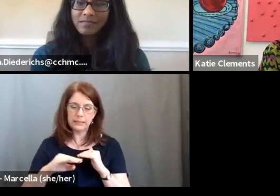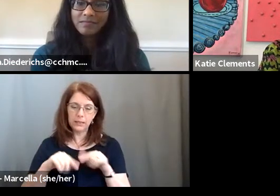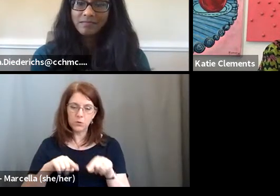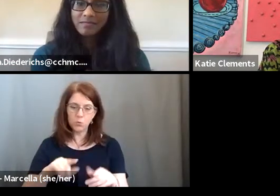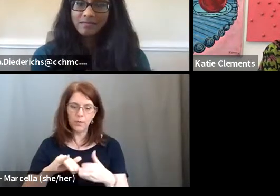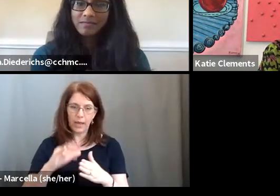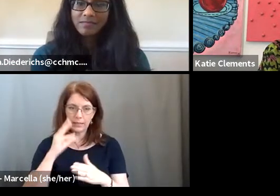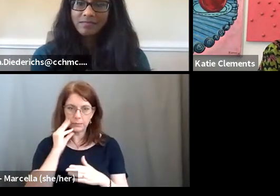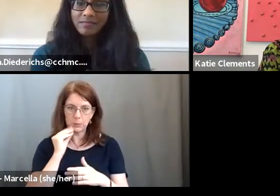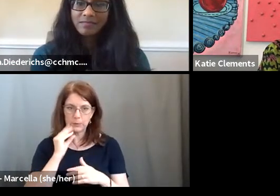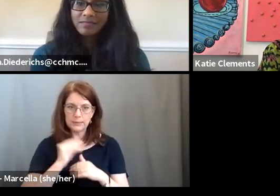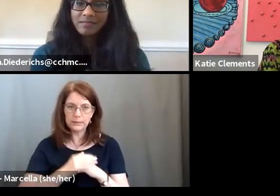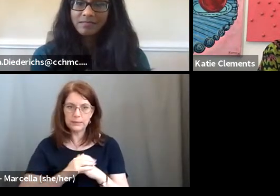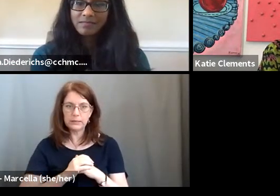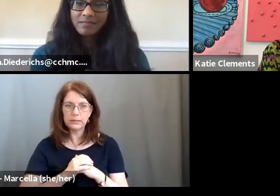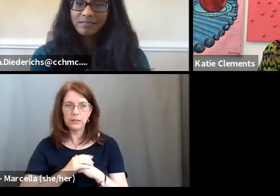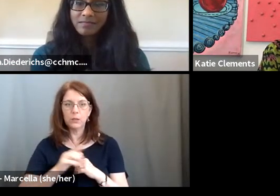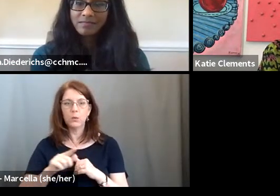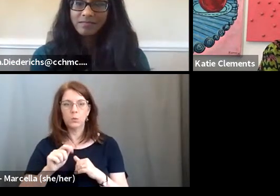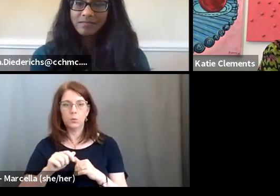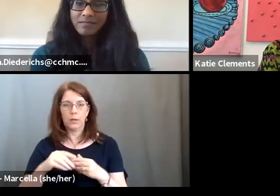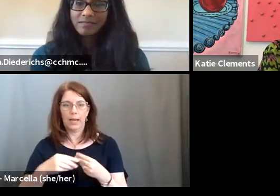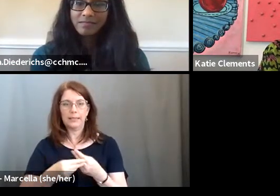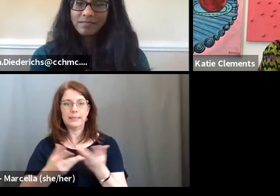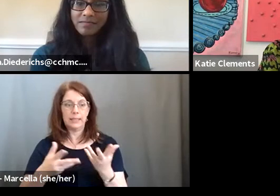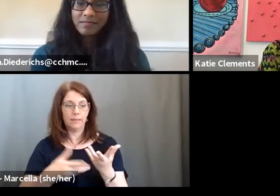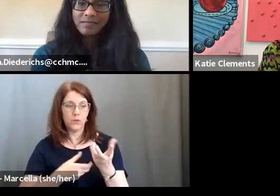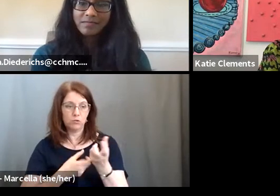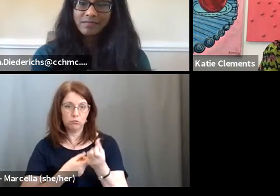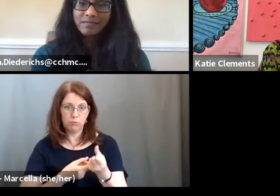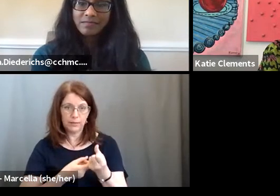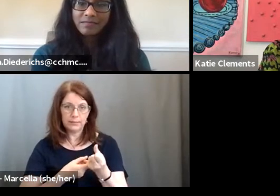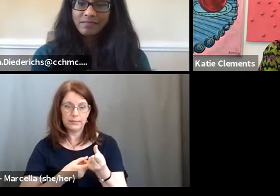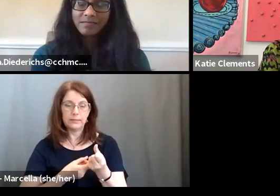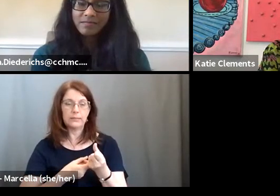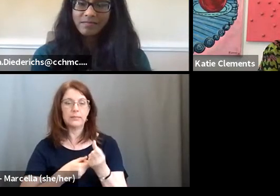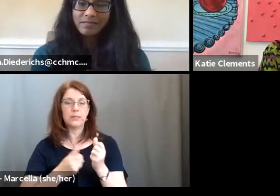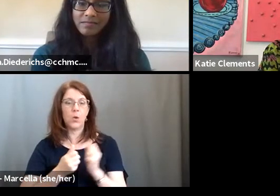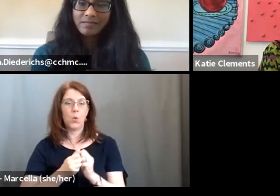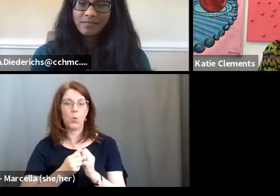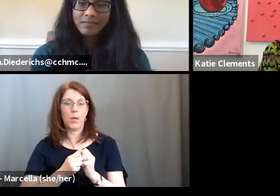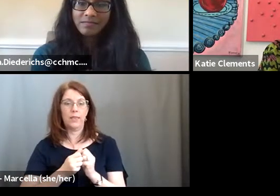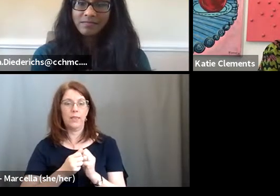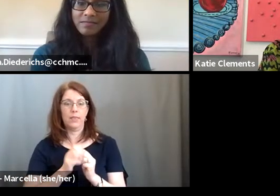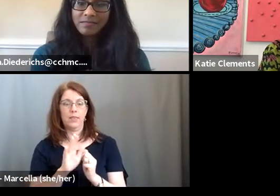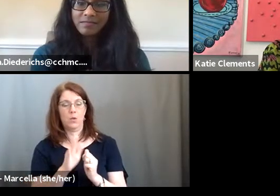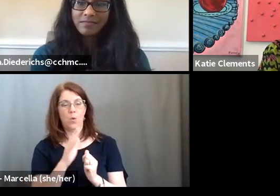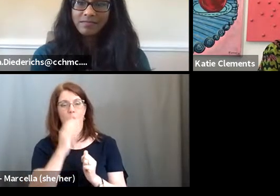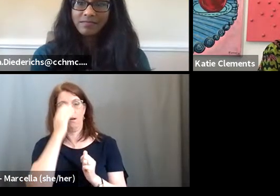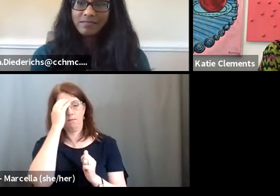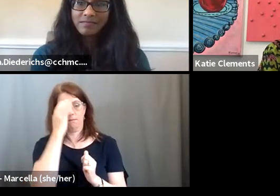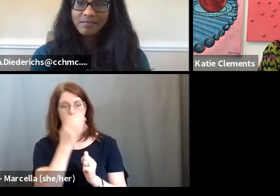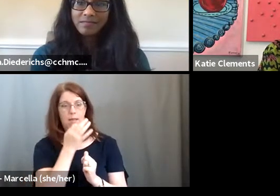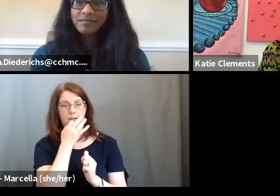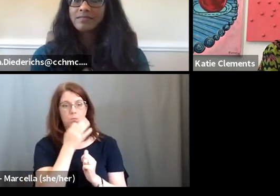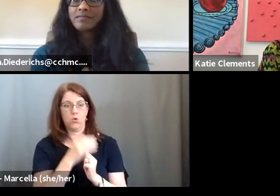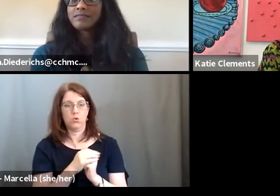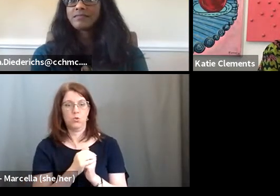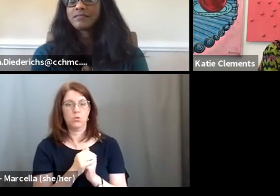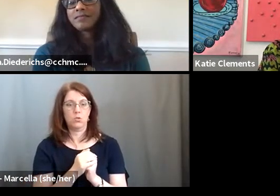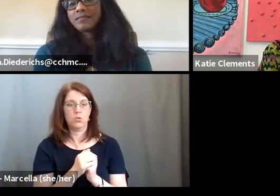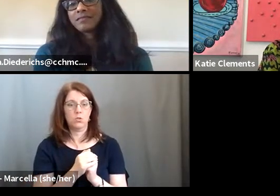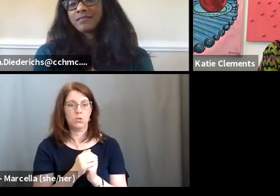right. That you can deliver trust, um, with your expertise, um, and